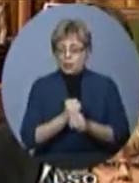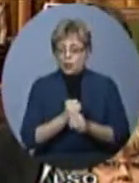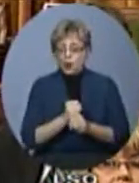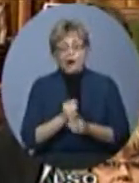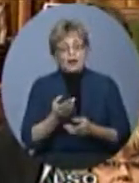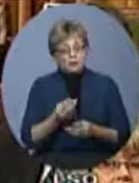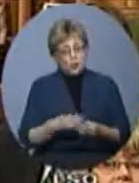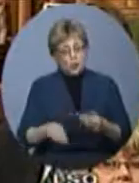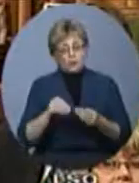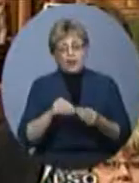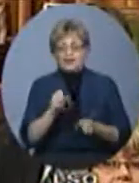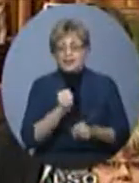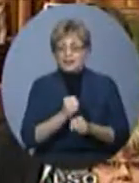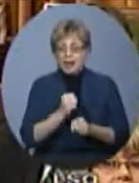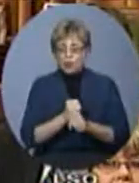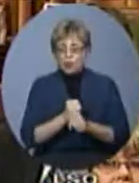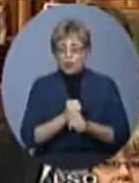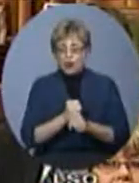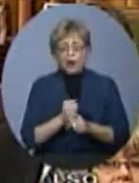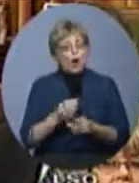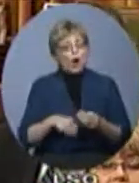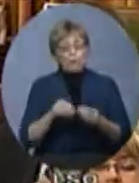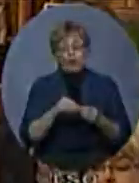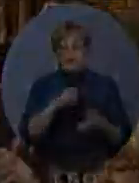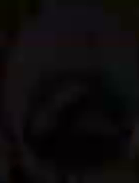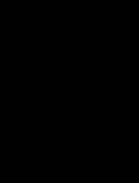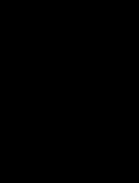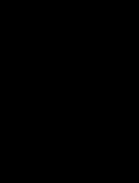needs jobs, especially our small and medium-sized businesses. Canada needs jobs, especially the United States.